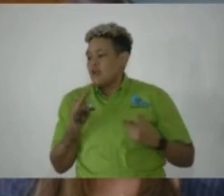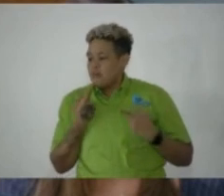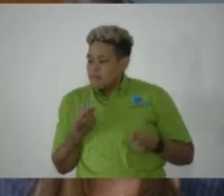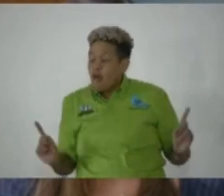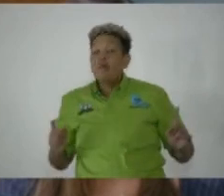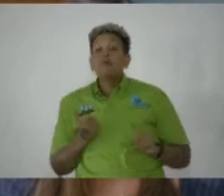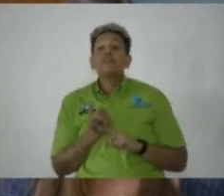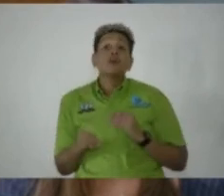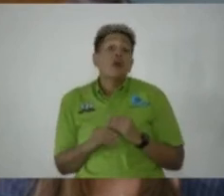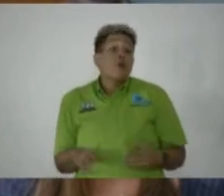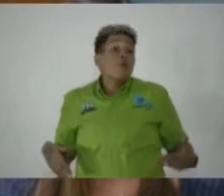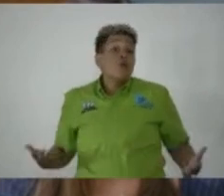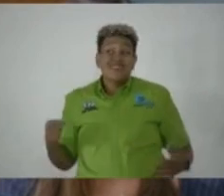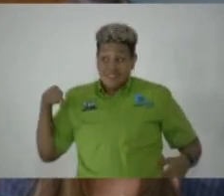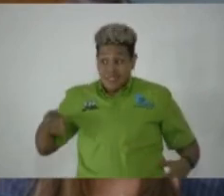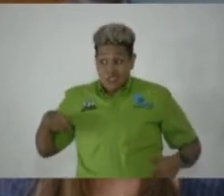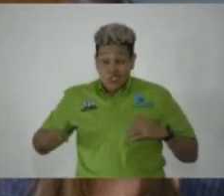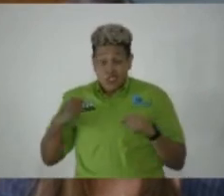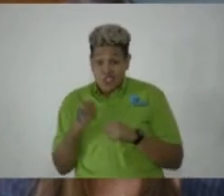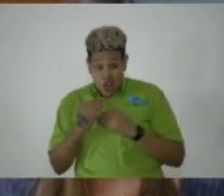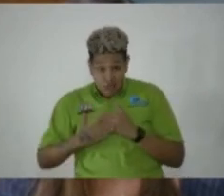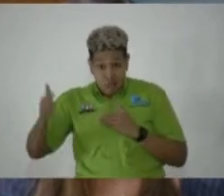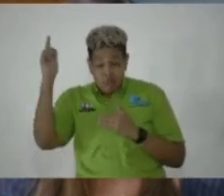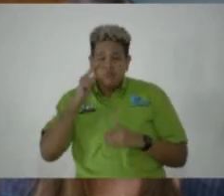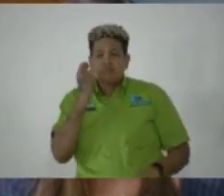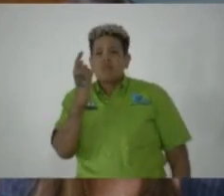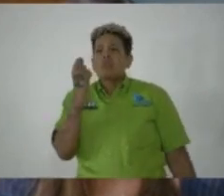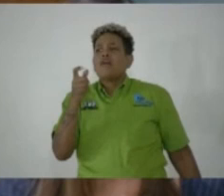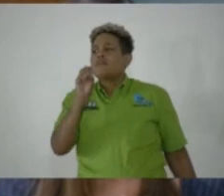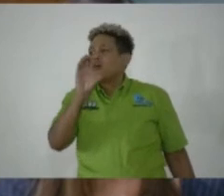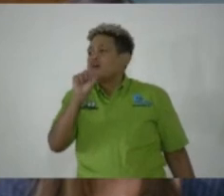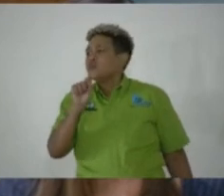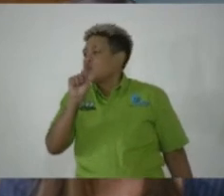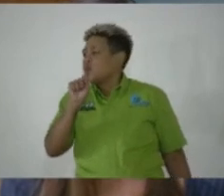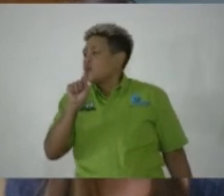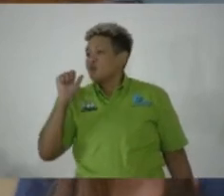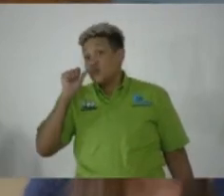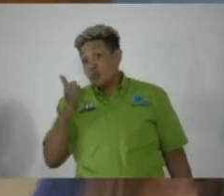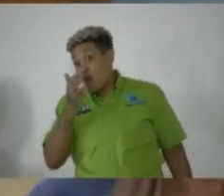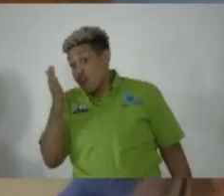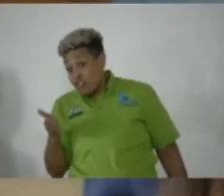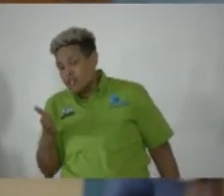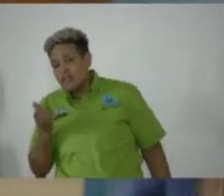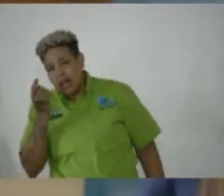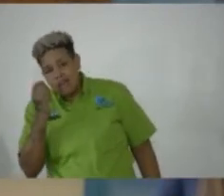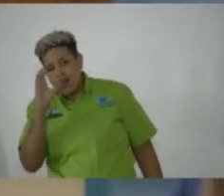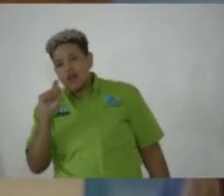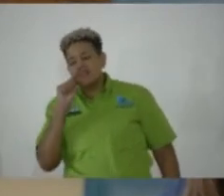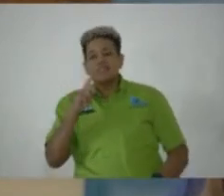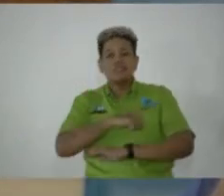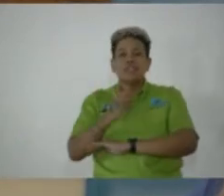that as of this year, the 11th day of October, which is tomorrow, the day of the